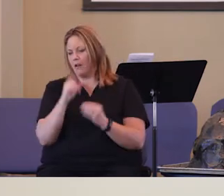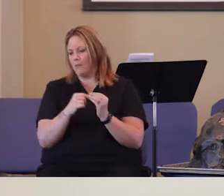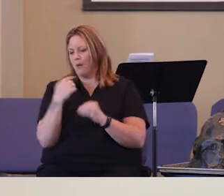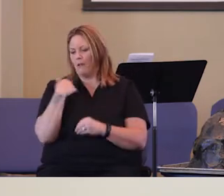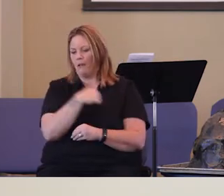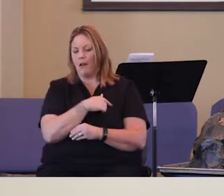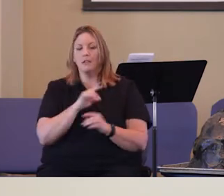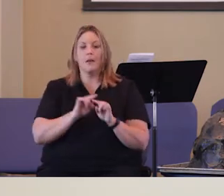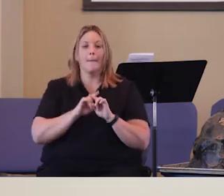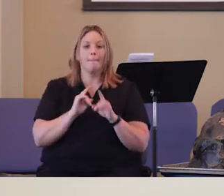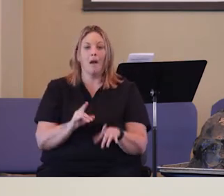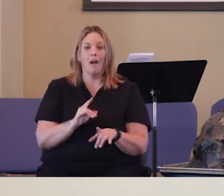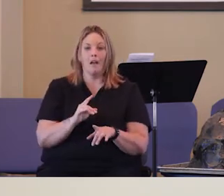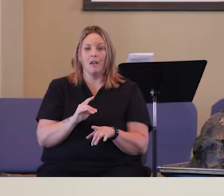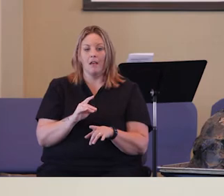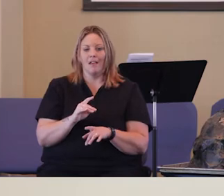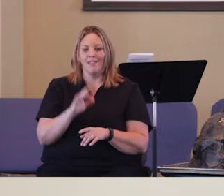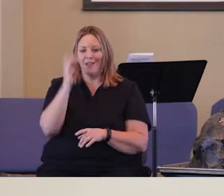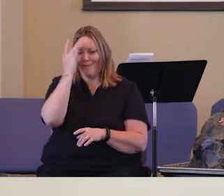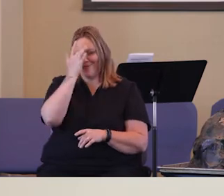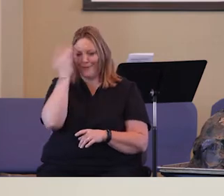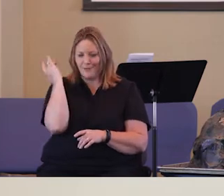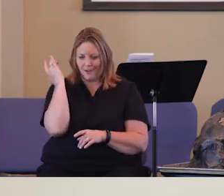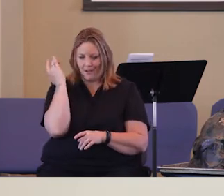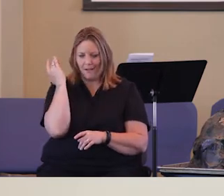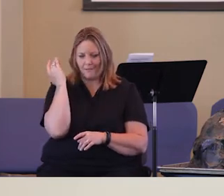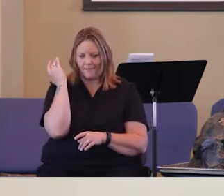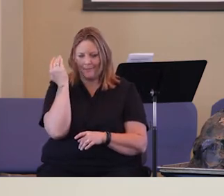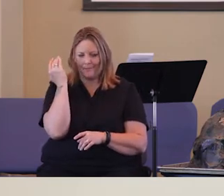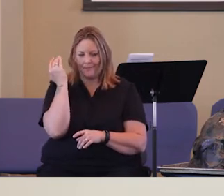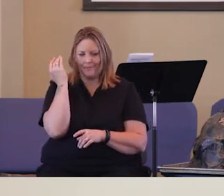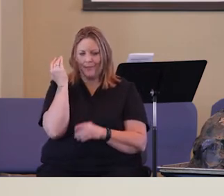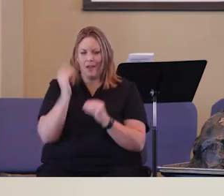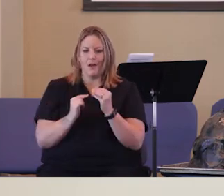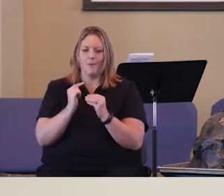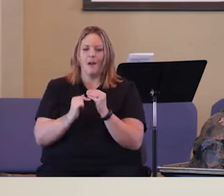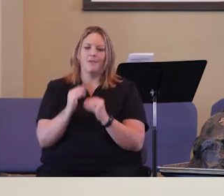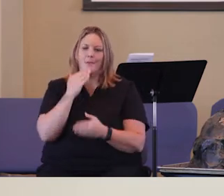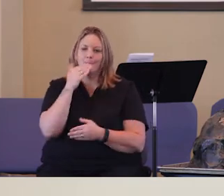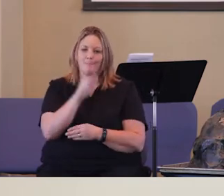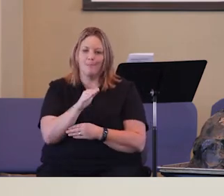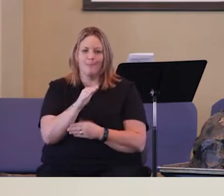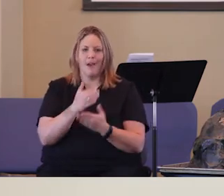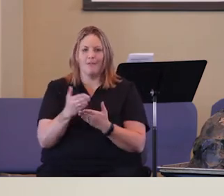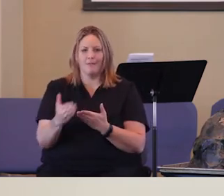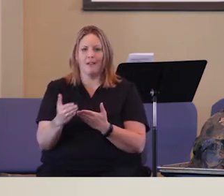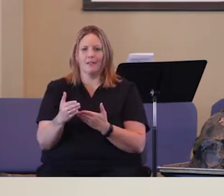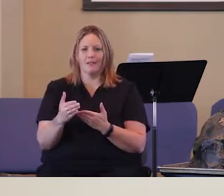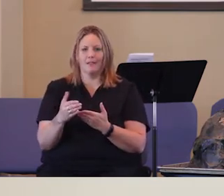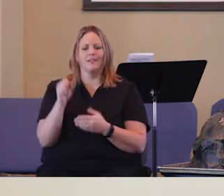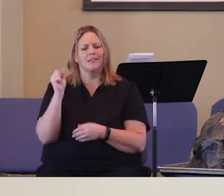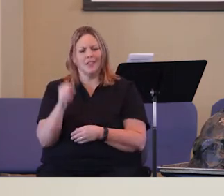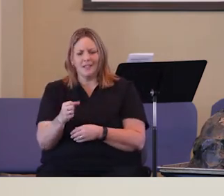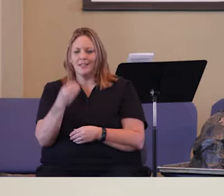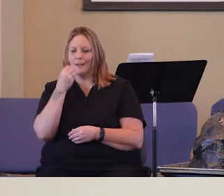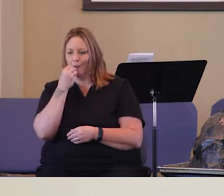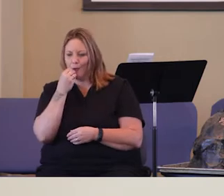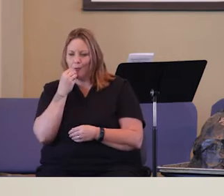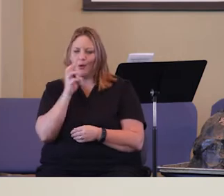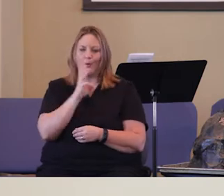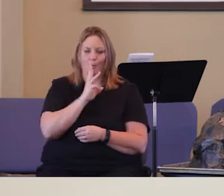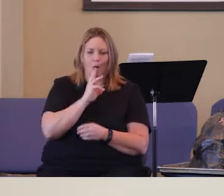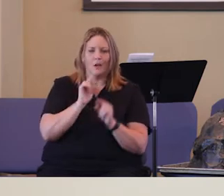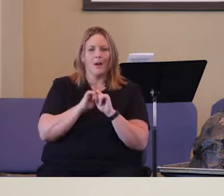care about us. But they forgot about the bad things and just remembered the good things. They had food and water in Egypt,